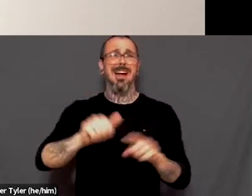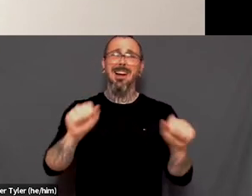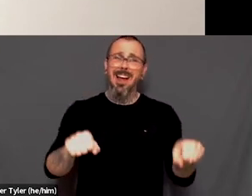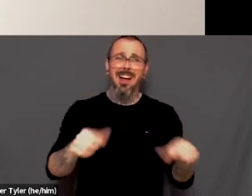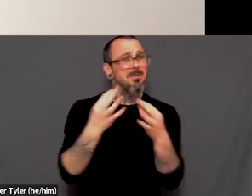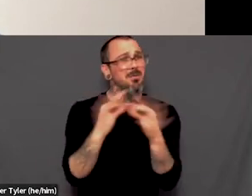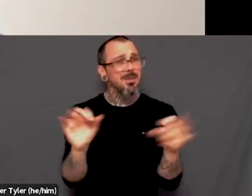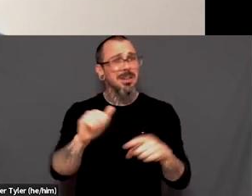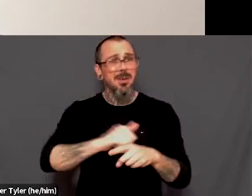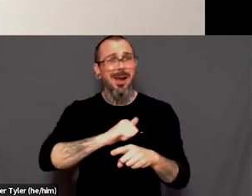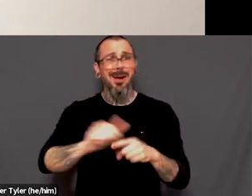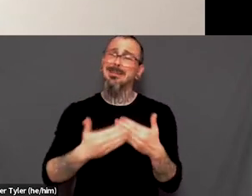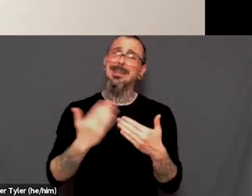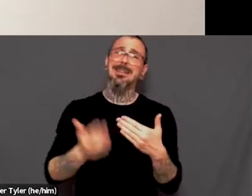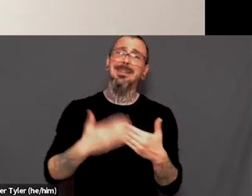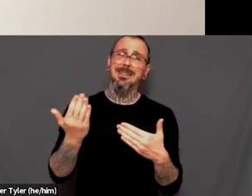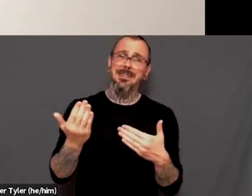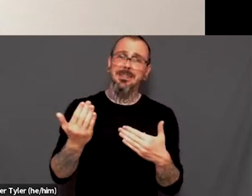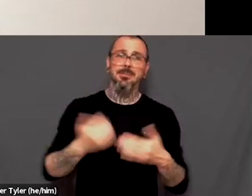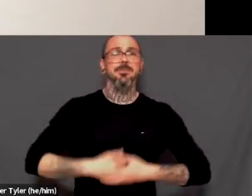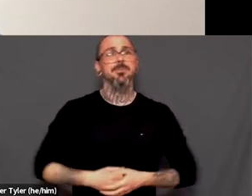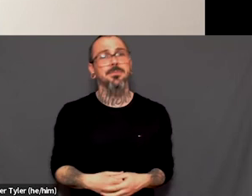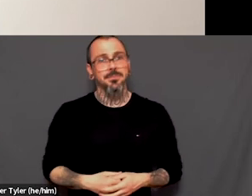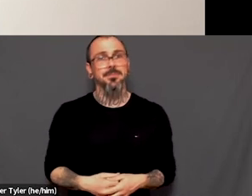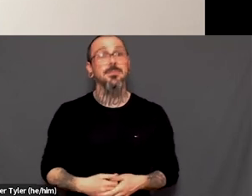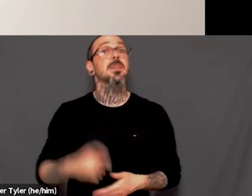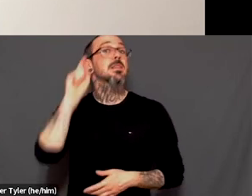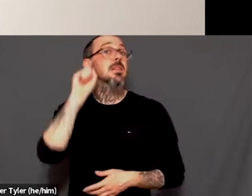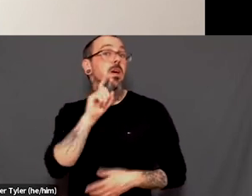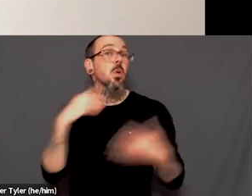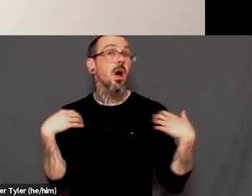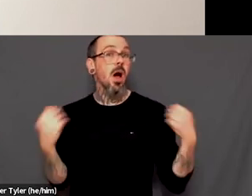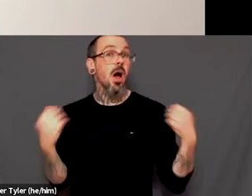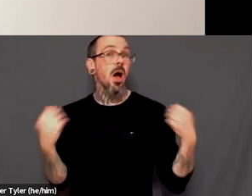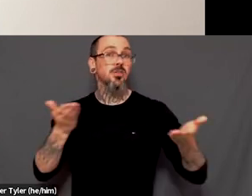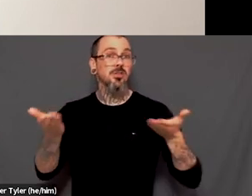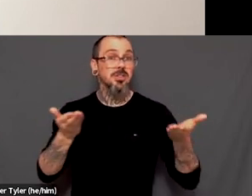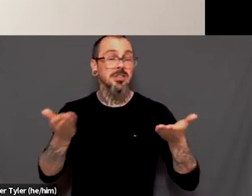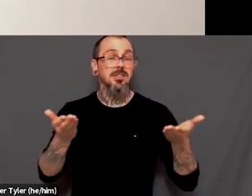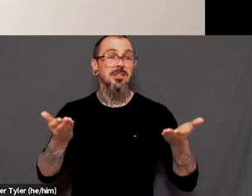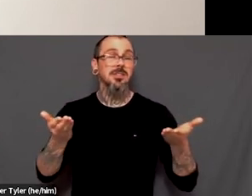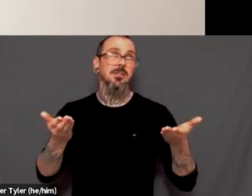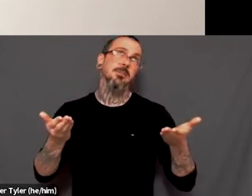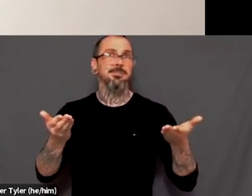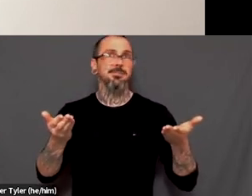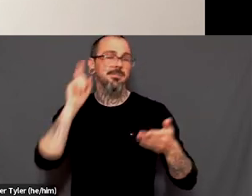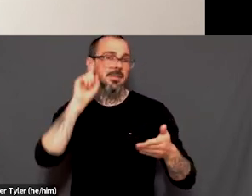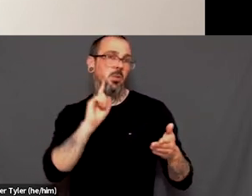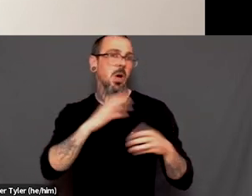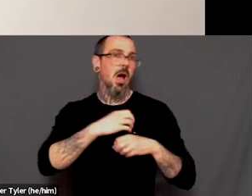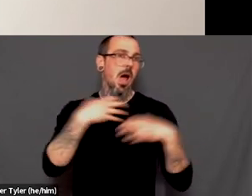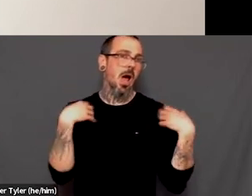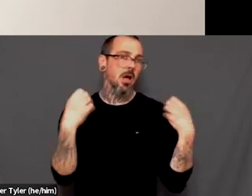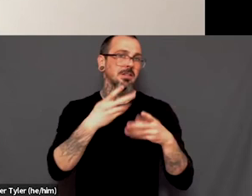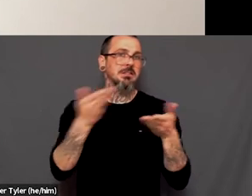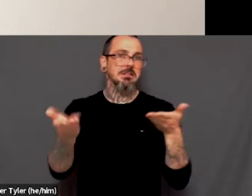you know, we just, we've turned sexual health services, which often when we use that term, I mean, there's all kinds of sexual health services, right? So if you're